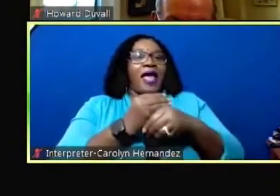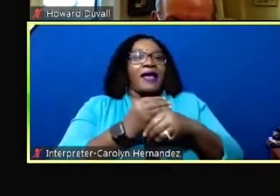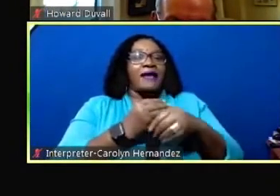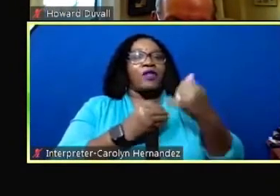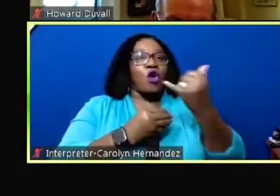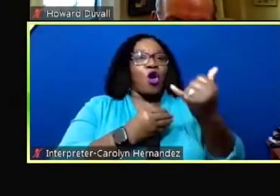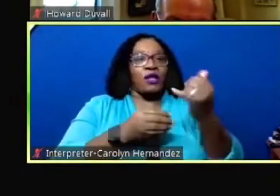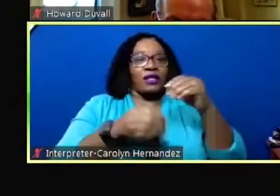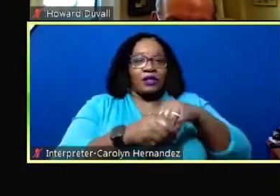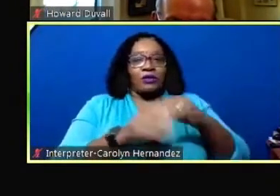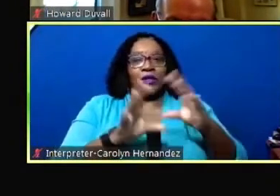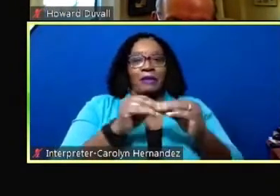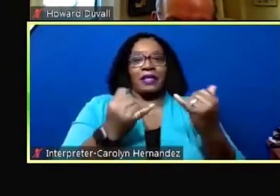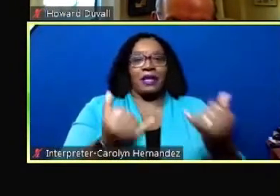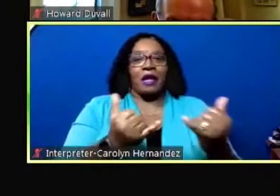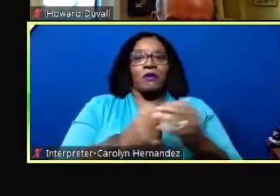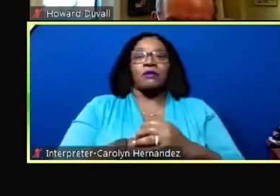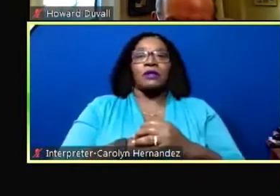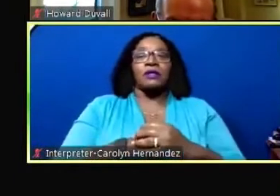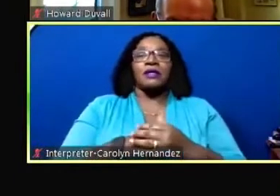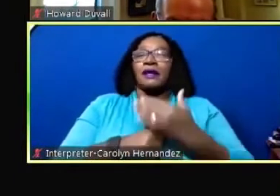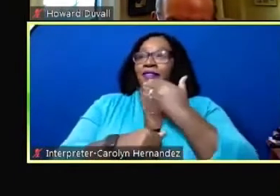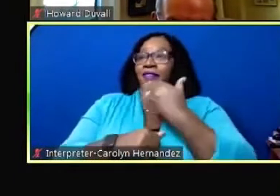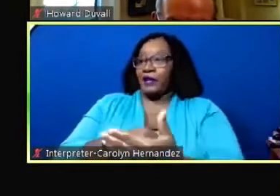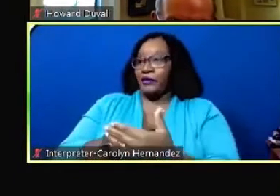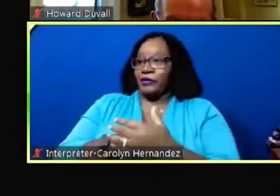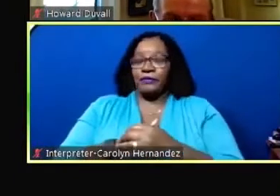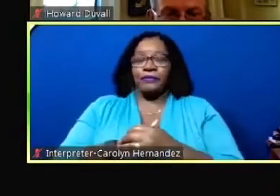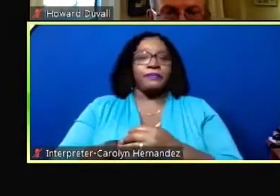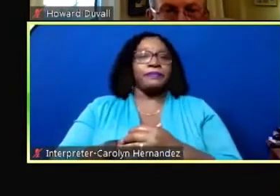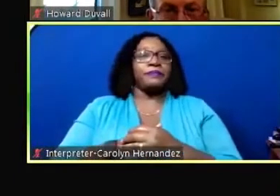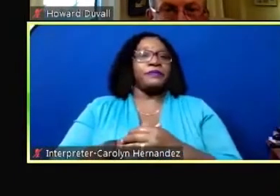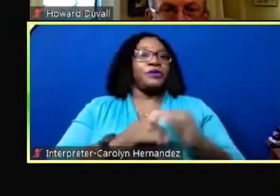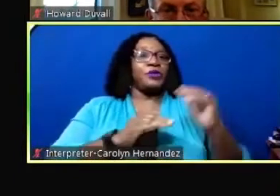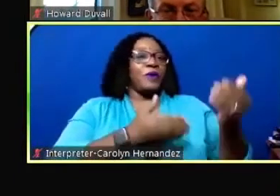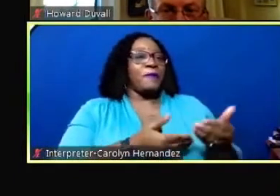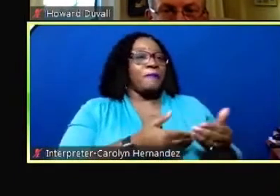into the meeting mayor thank you sir you're welcome